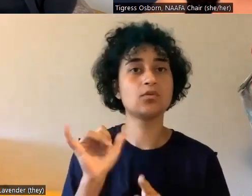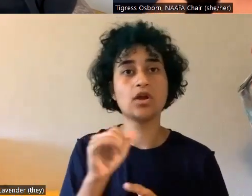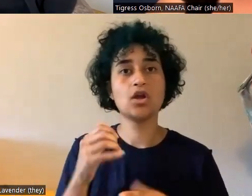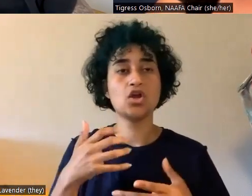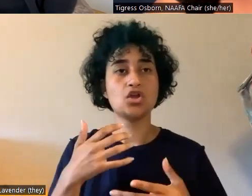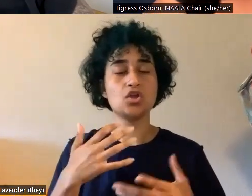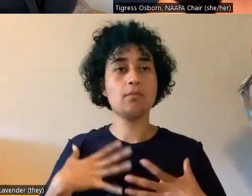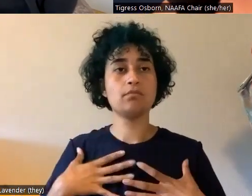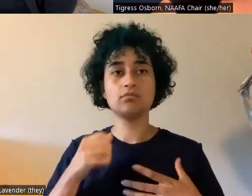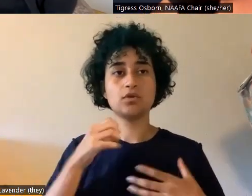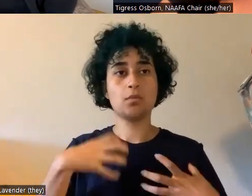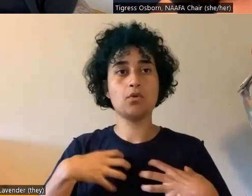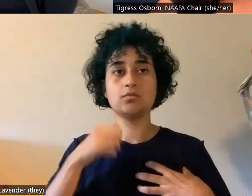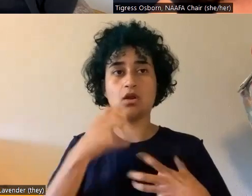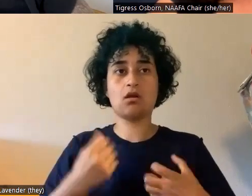pressing against your chest.